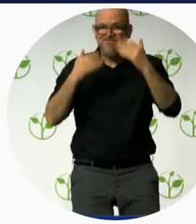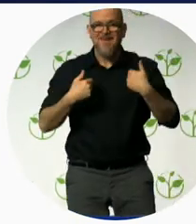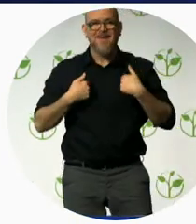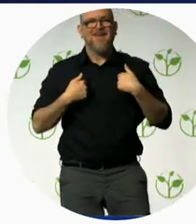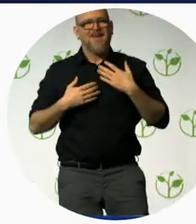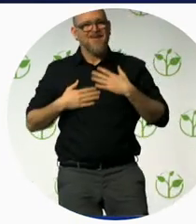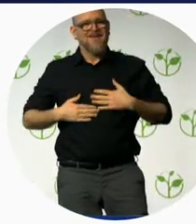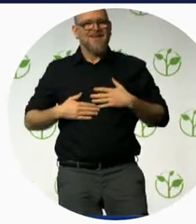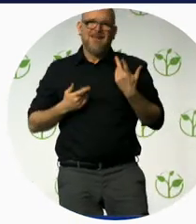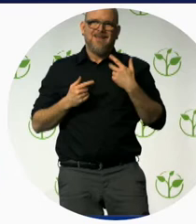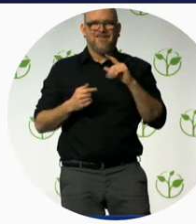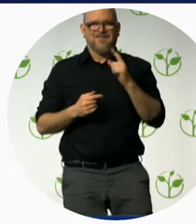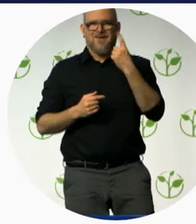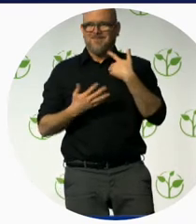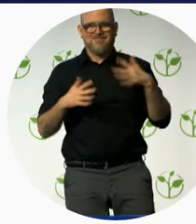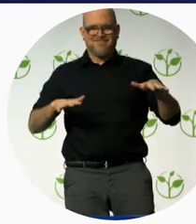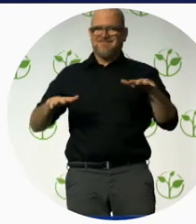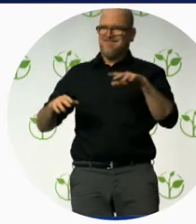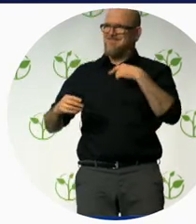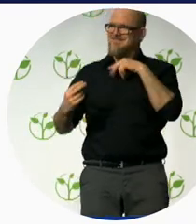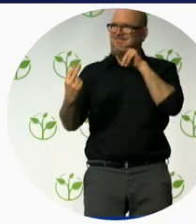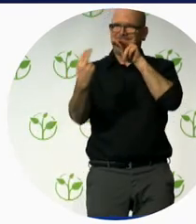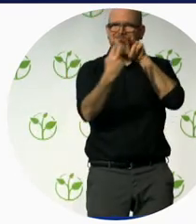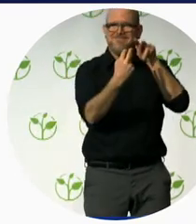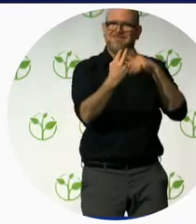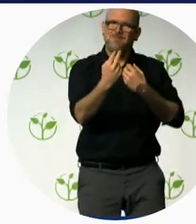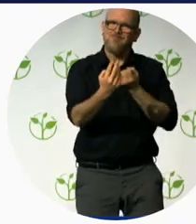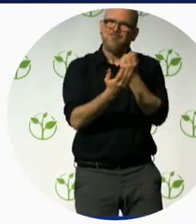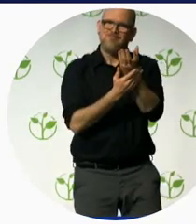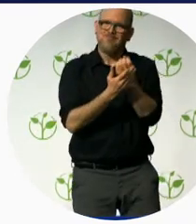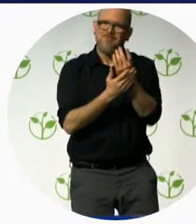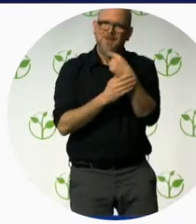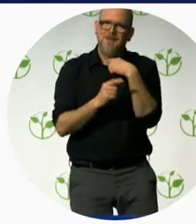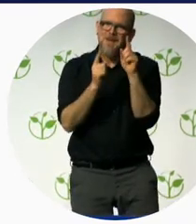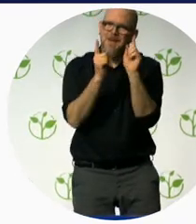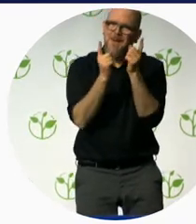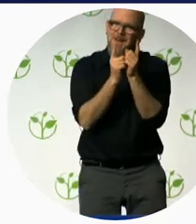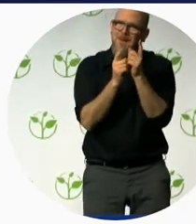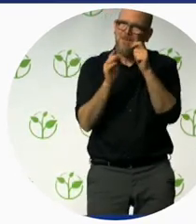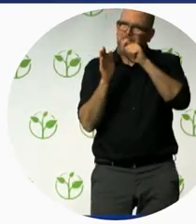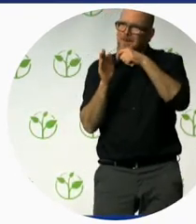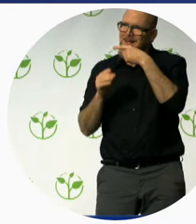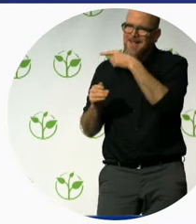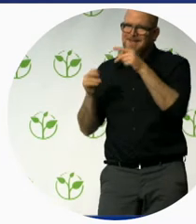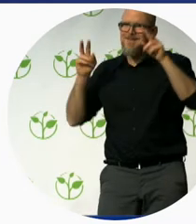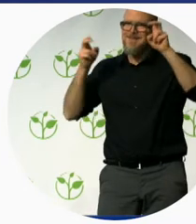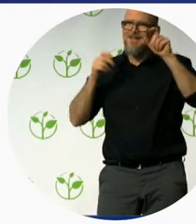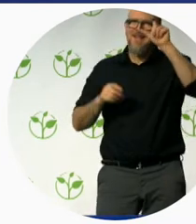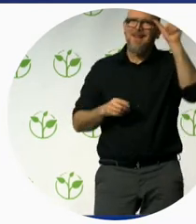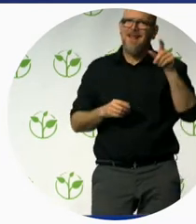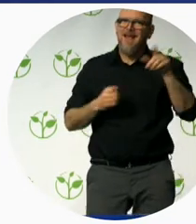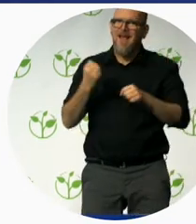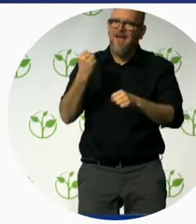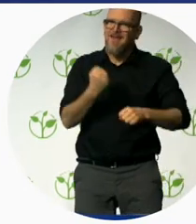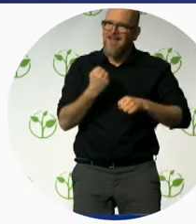i'm here to explain a little project that come from venice so five years